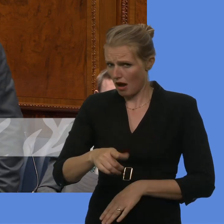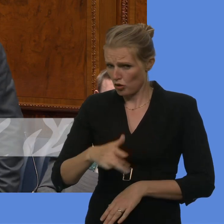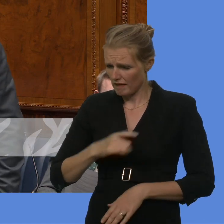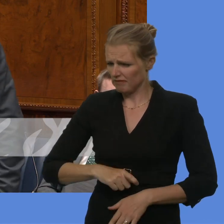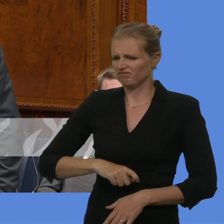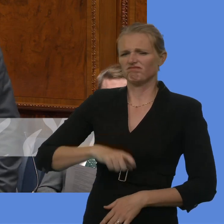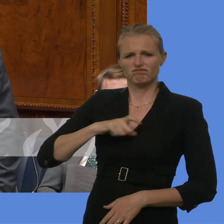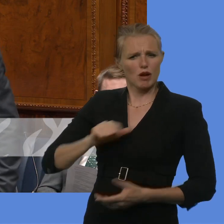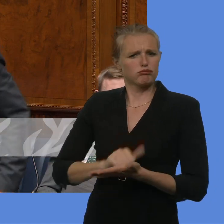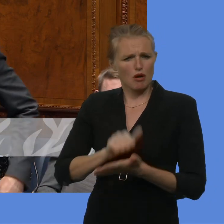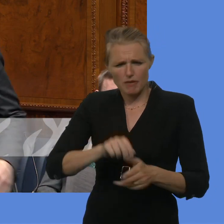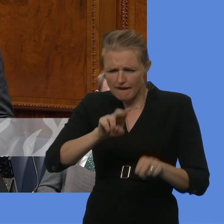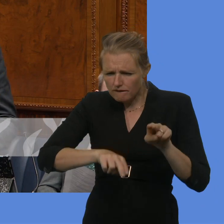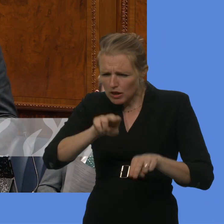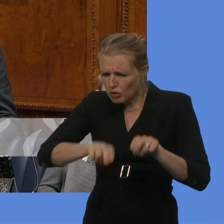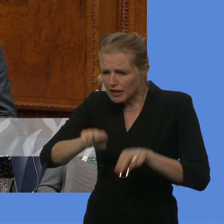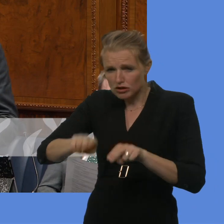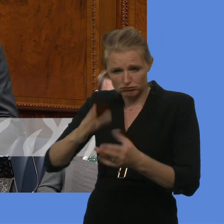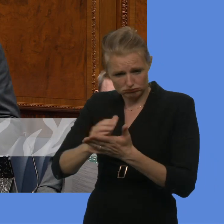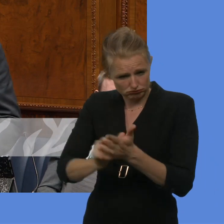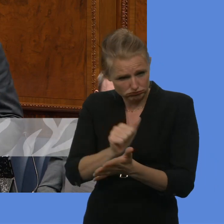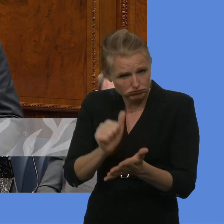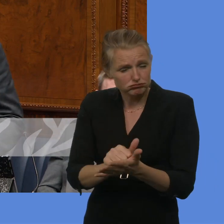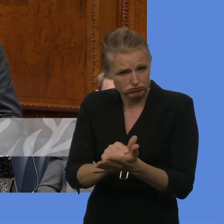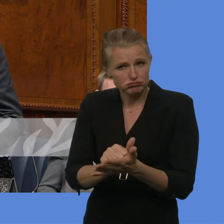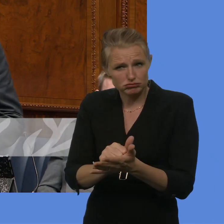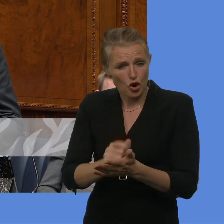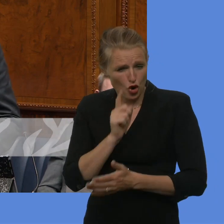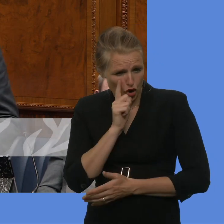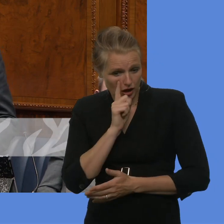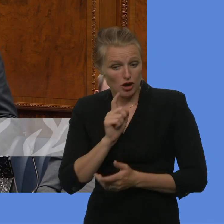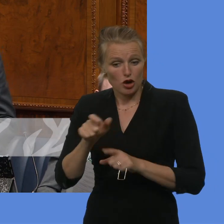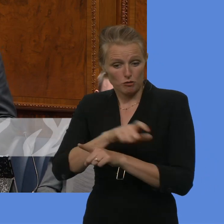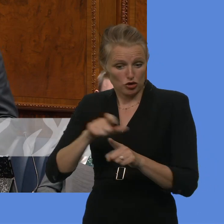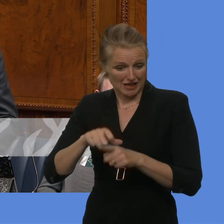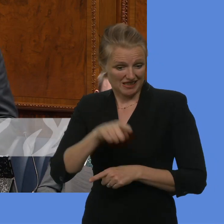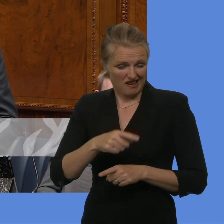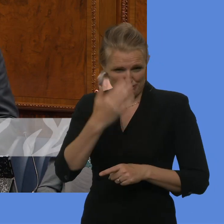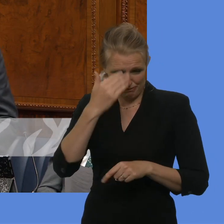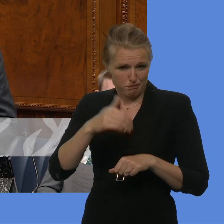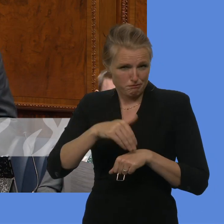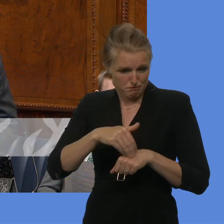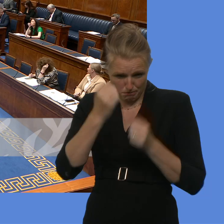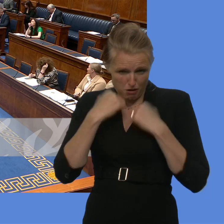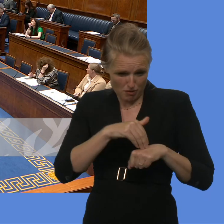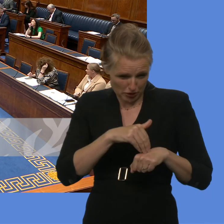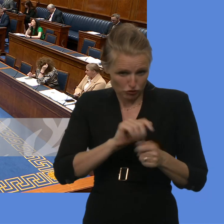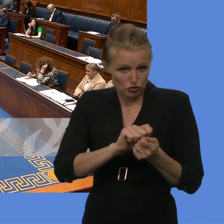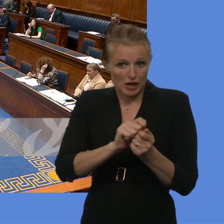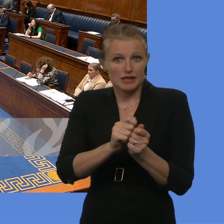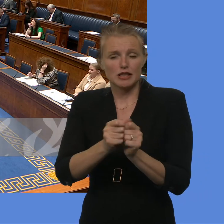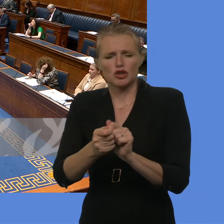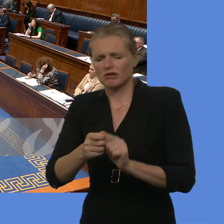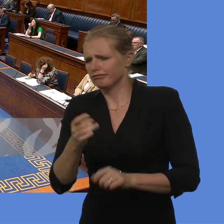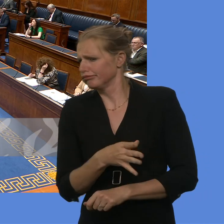or will be made of its impact in transitioning communities away from paramilitarism for good? Minister.